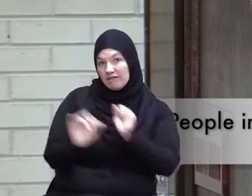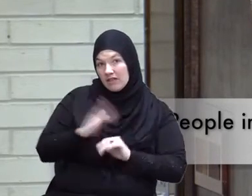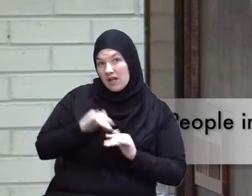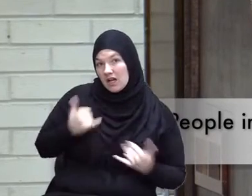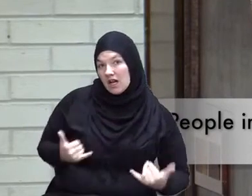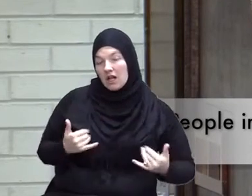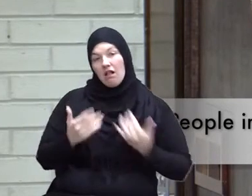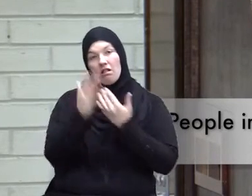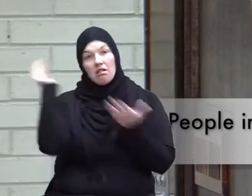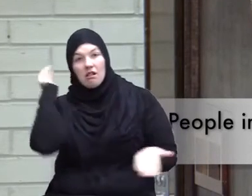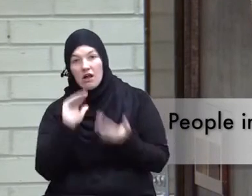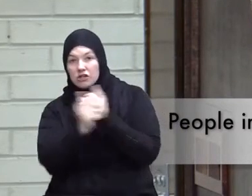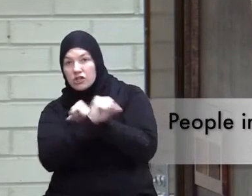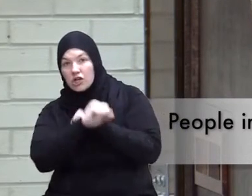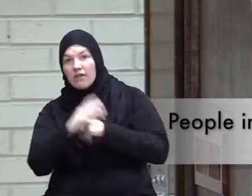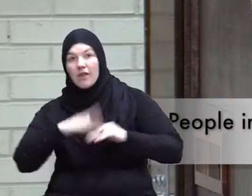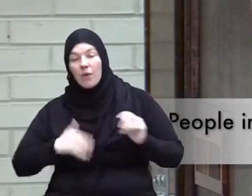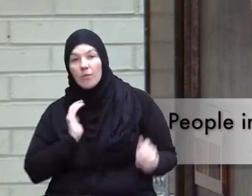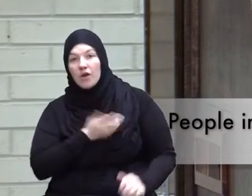less secure than we are?